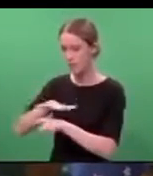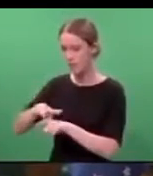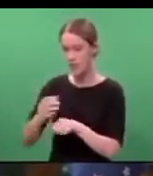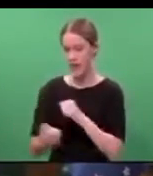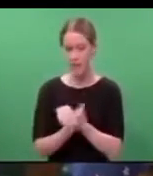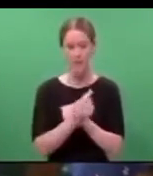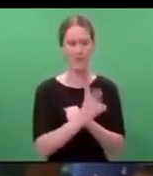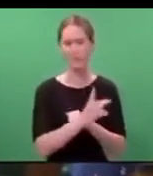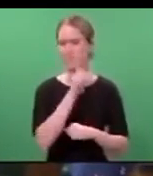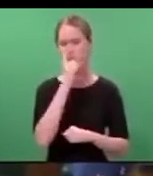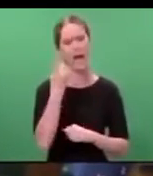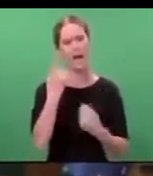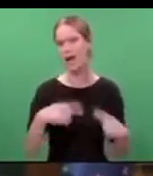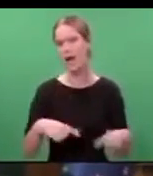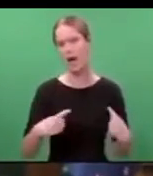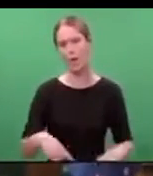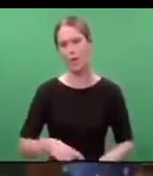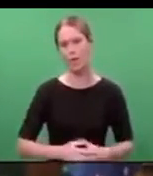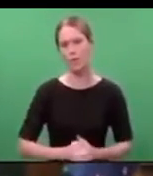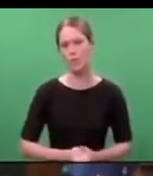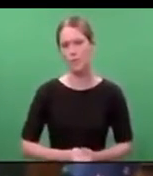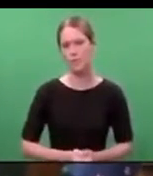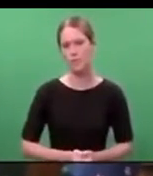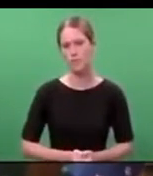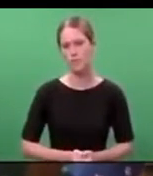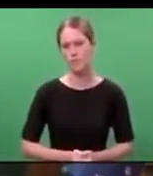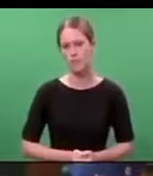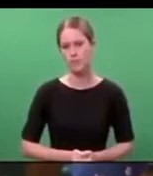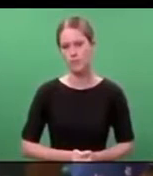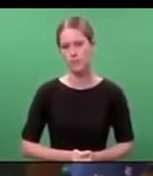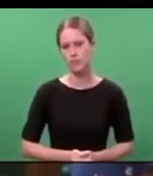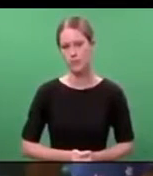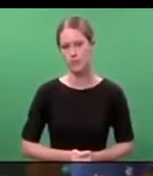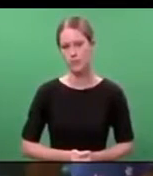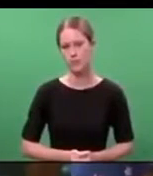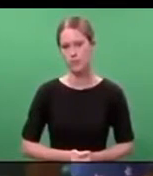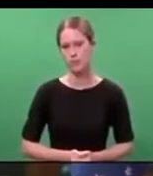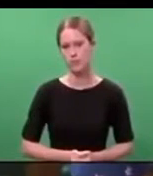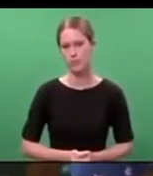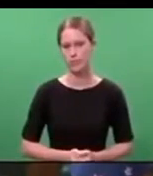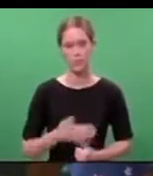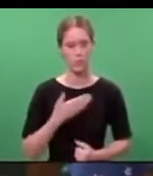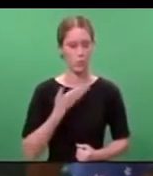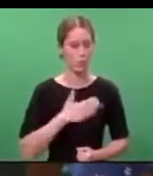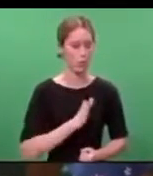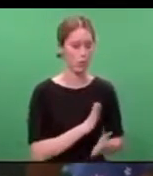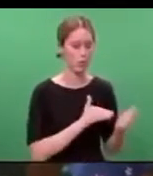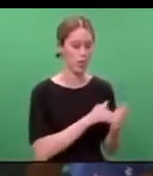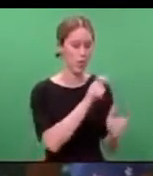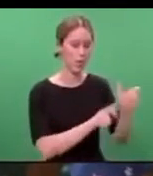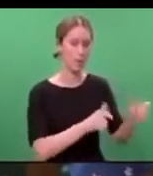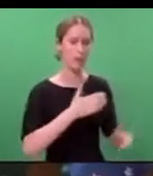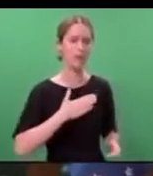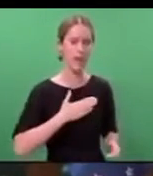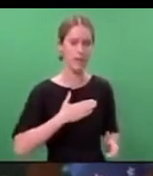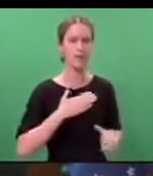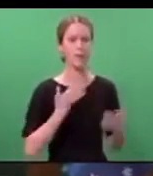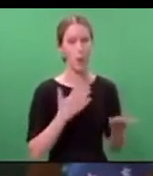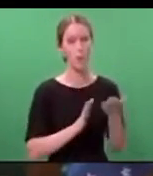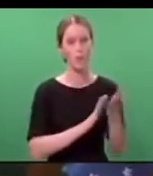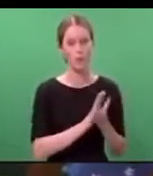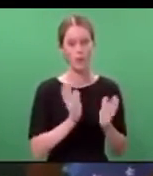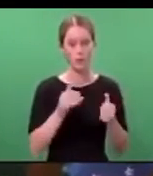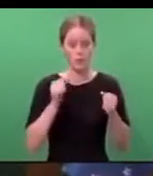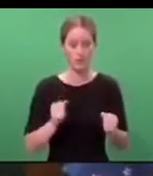to happen again. Part of ensuring the safety of New Zealanders must include a frank examination